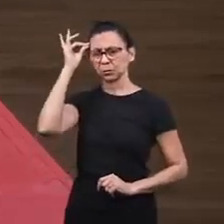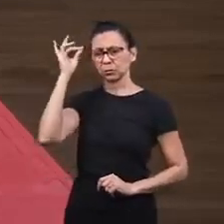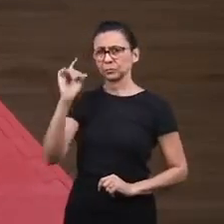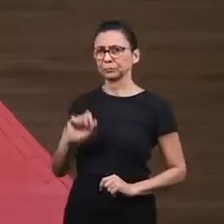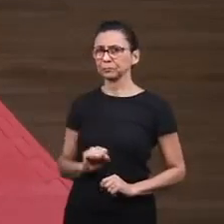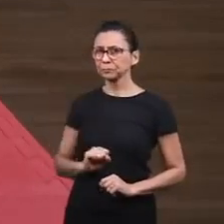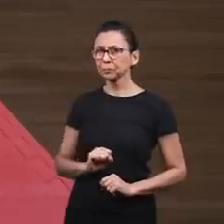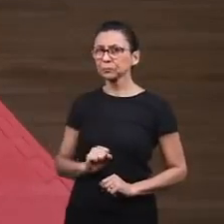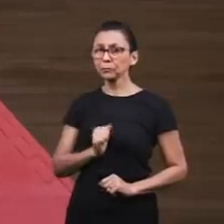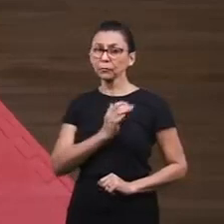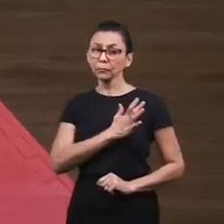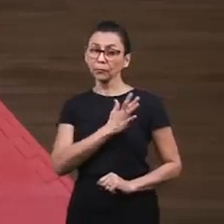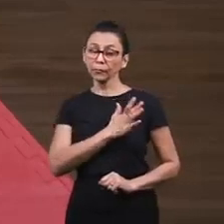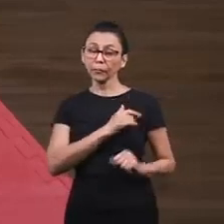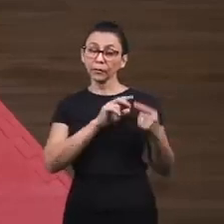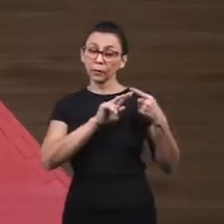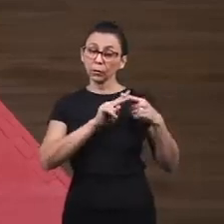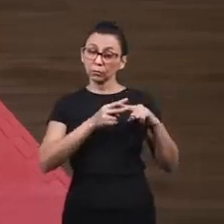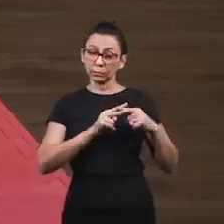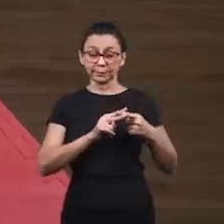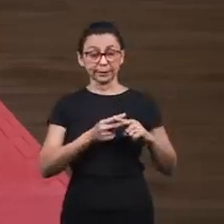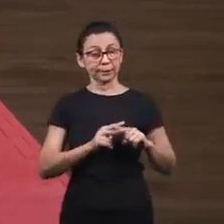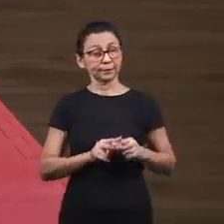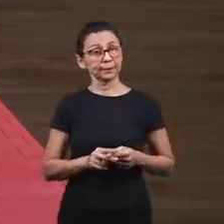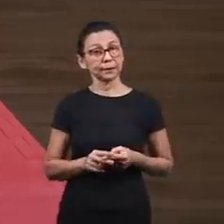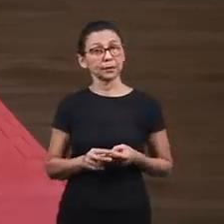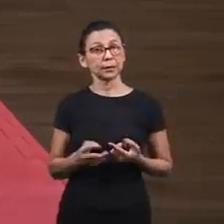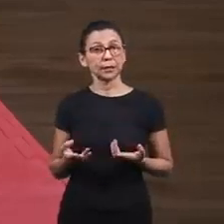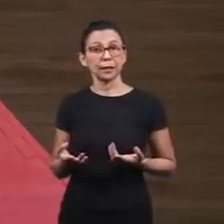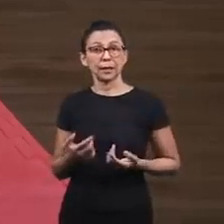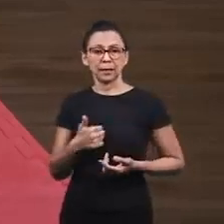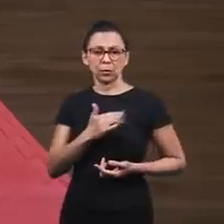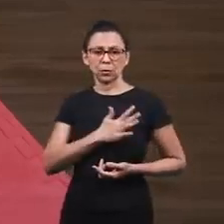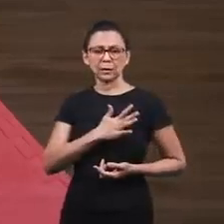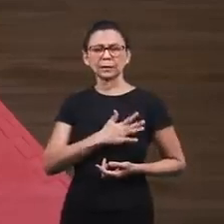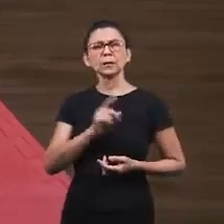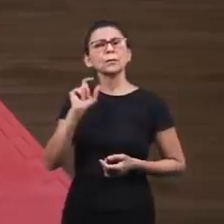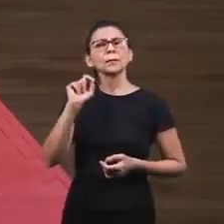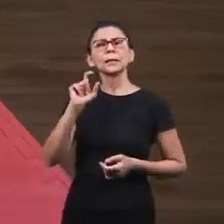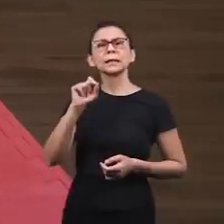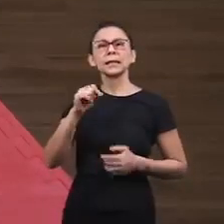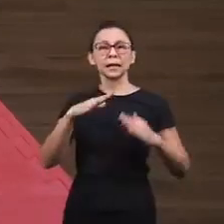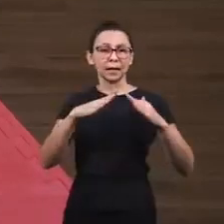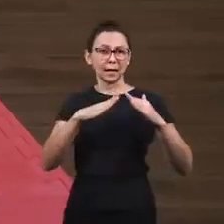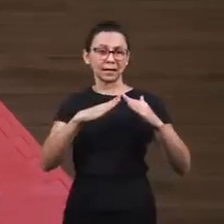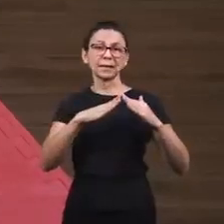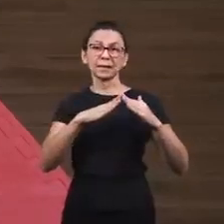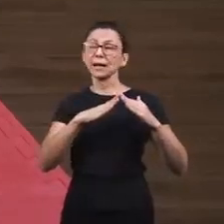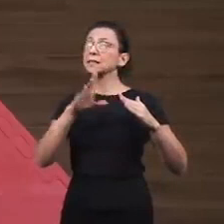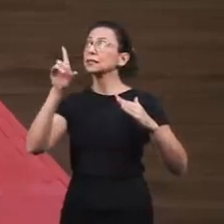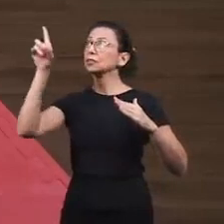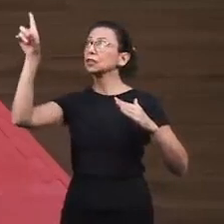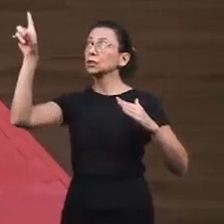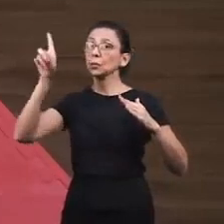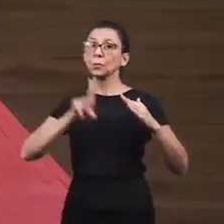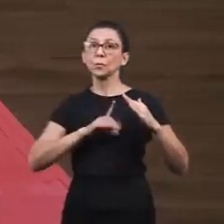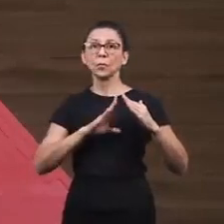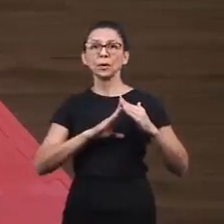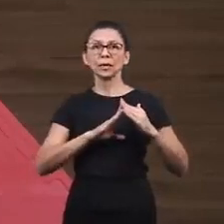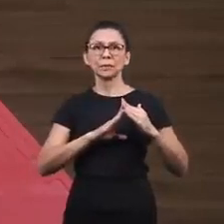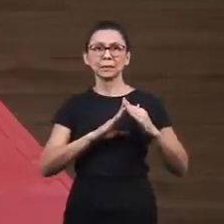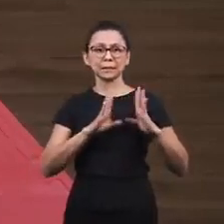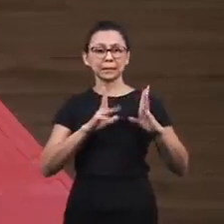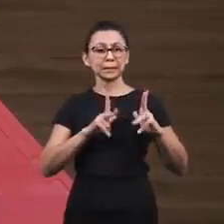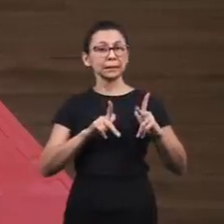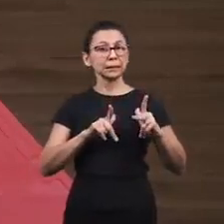spiritual life. Restore our hearts. Because our hearts are the house of the Lord. And it